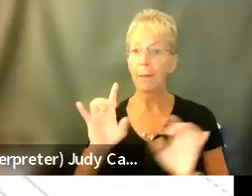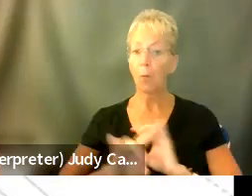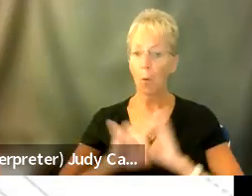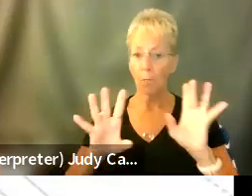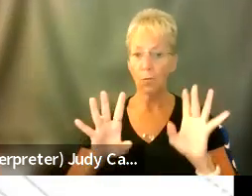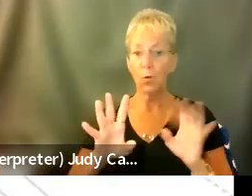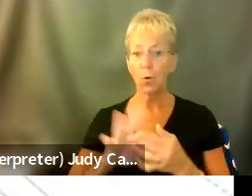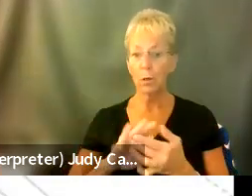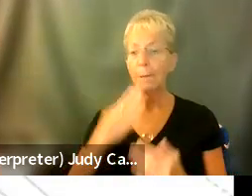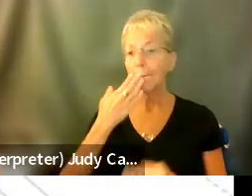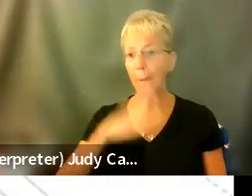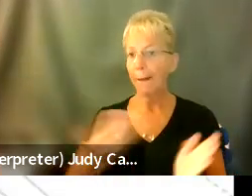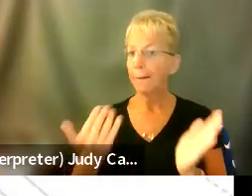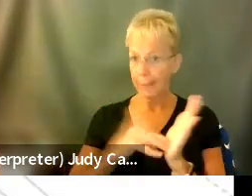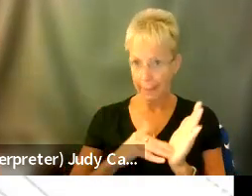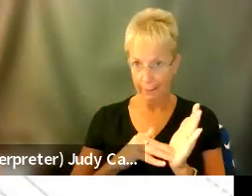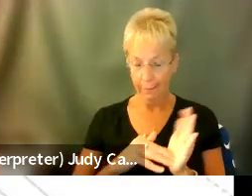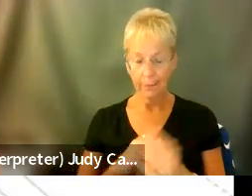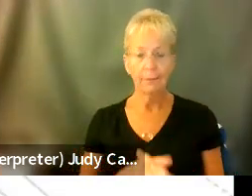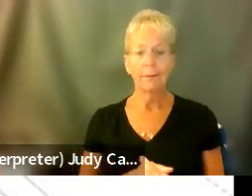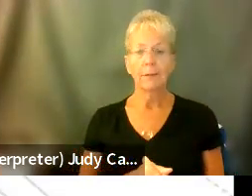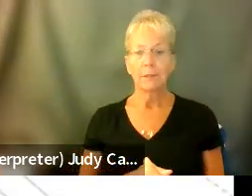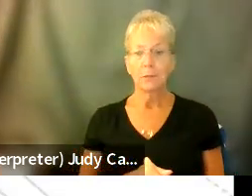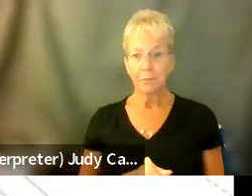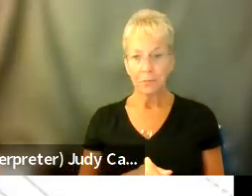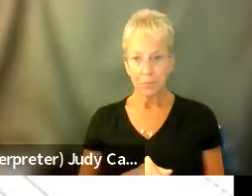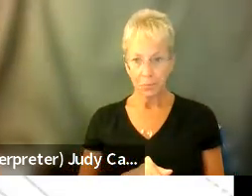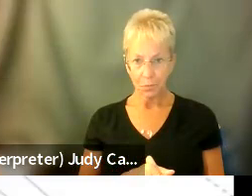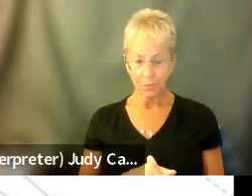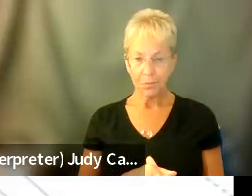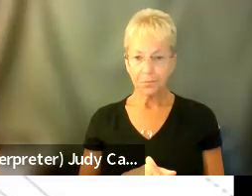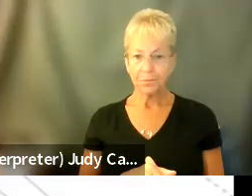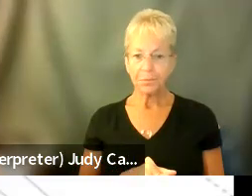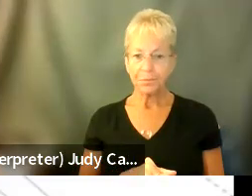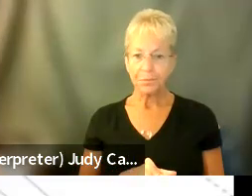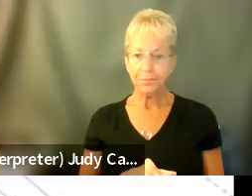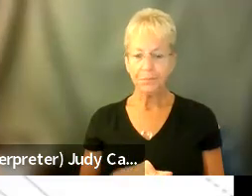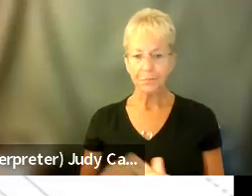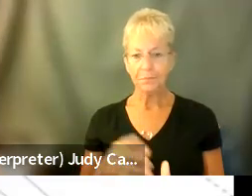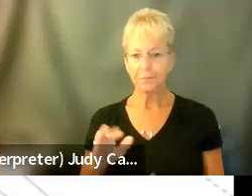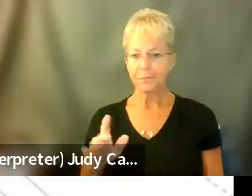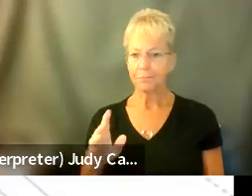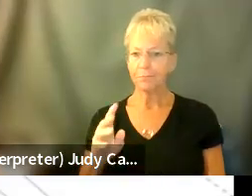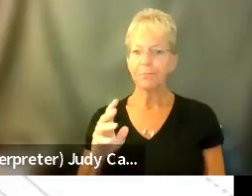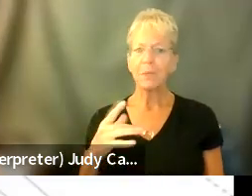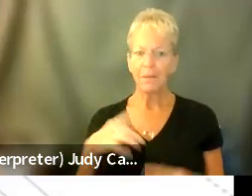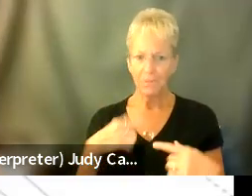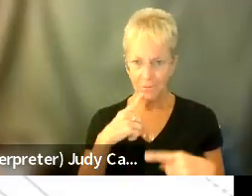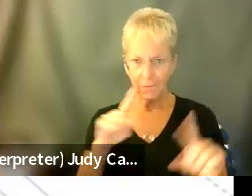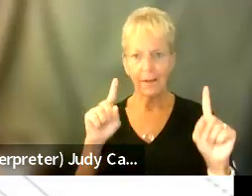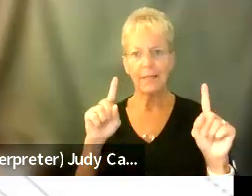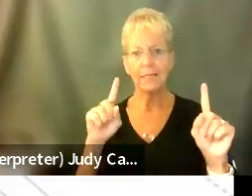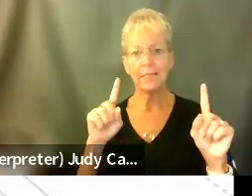bad again. Um, and, uh, my loved ones played with me and they're like, you know, and I finally, you know,